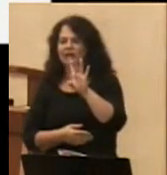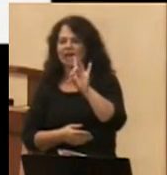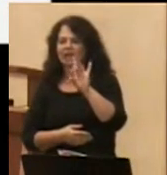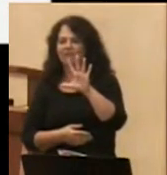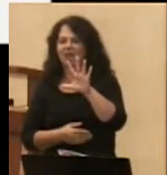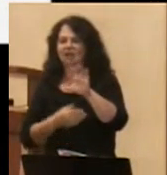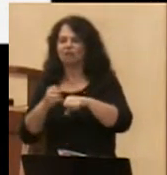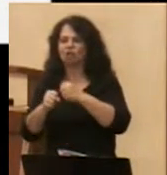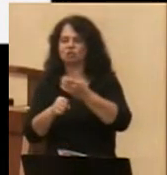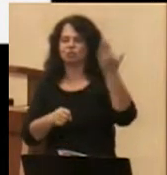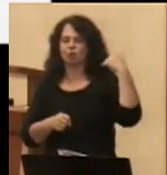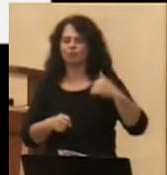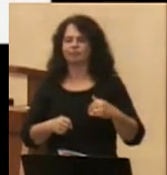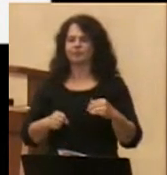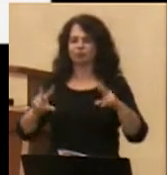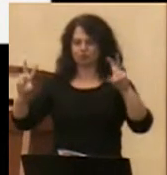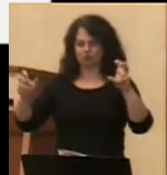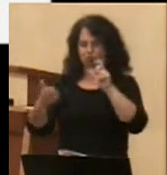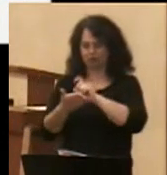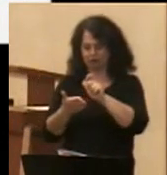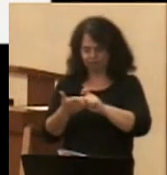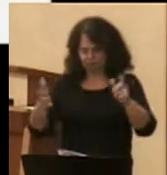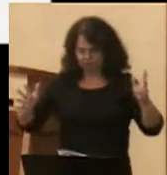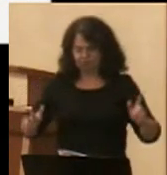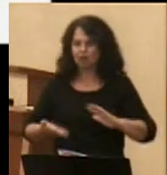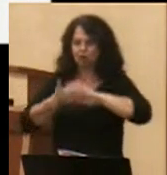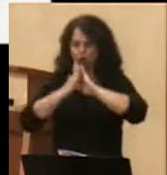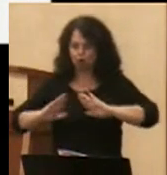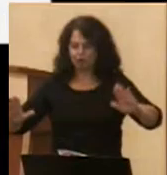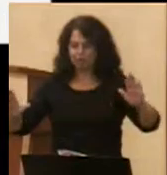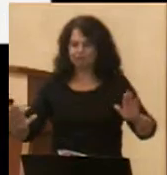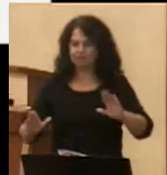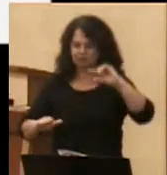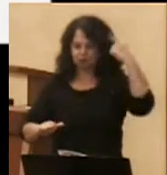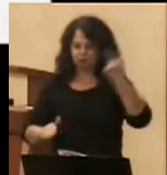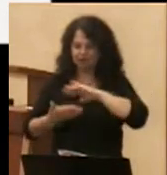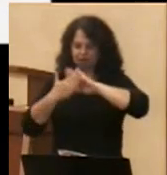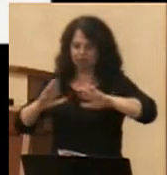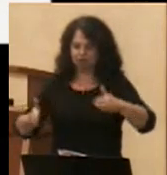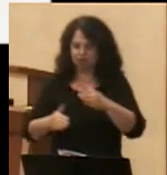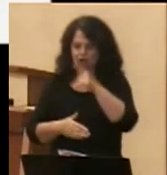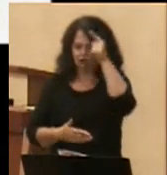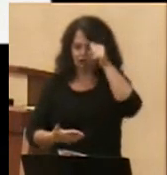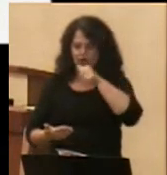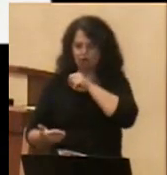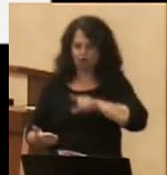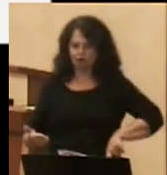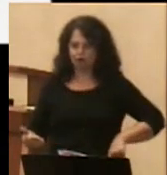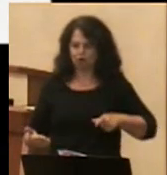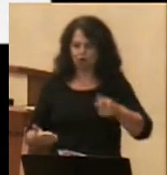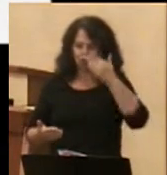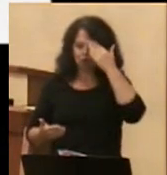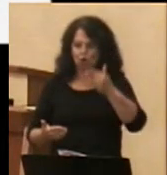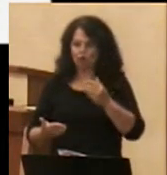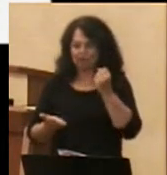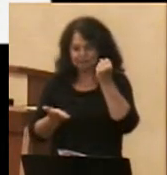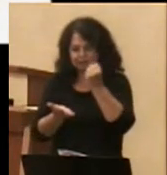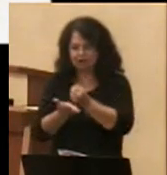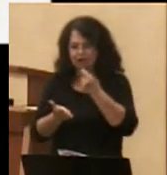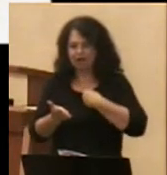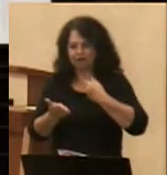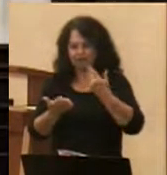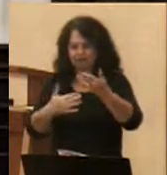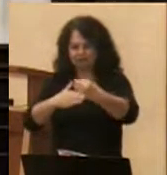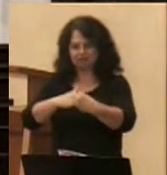Grace and peace from the Lord. As you desire to know whether my painted seal which you sent to me has hit the mark,